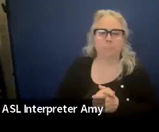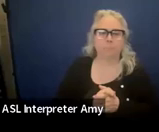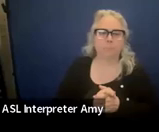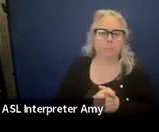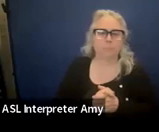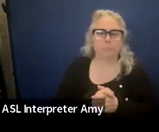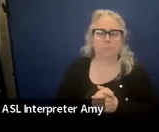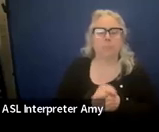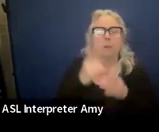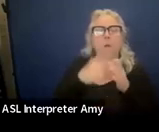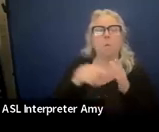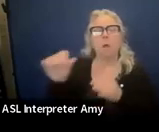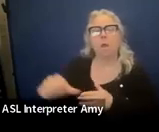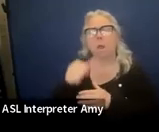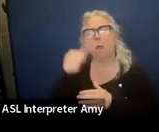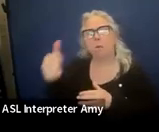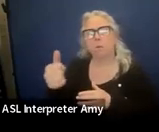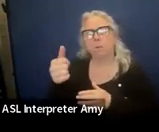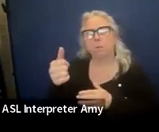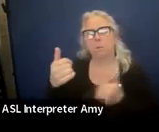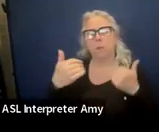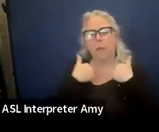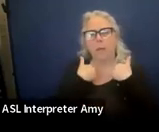What else we got here? There's a big glaring one here.